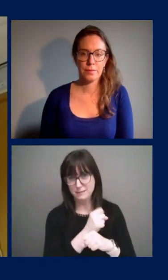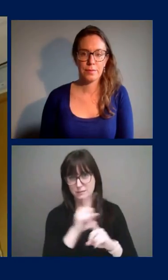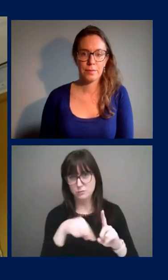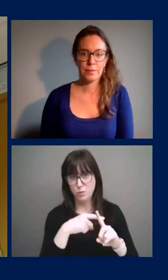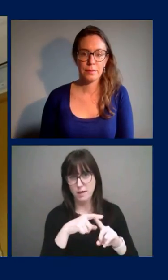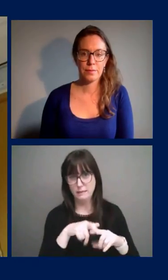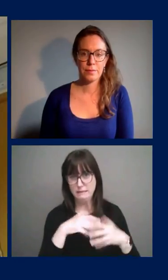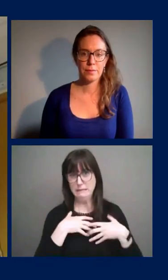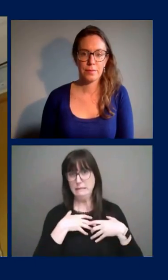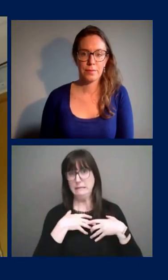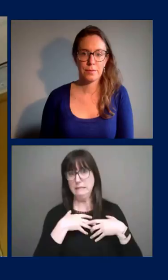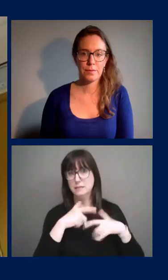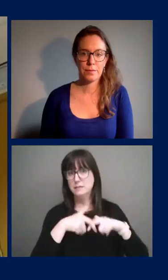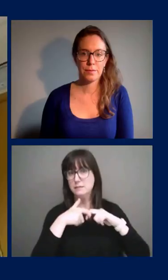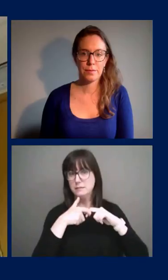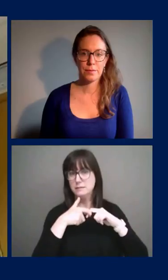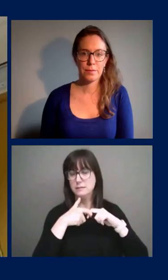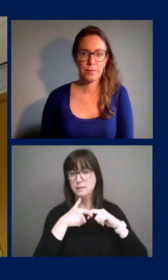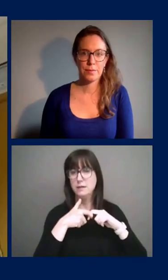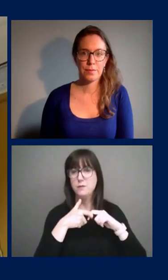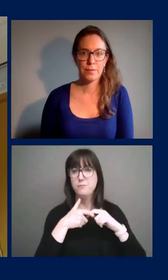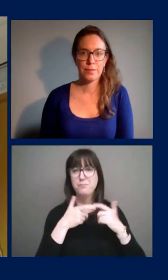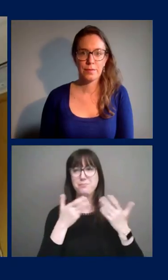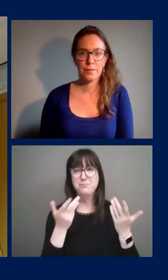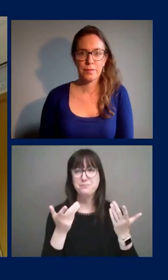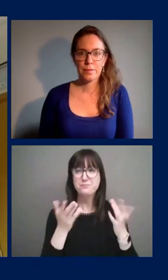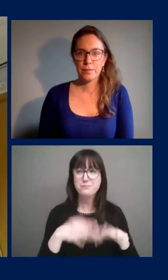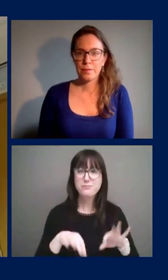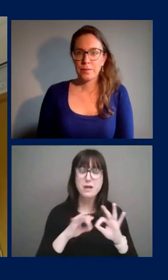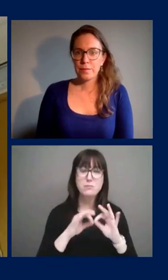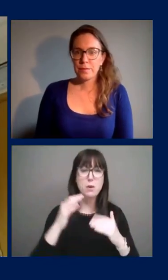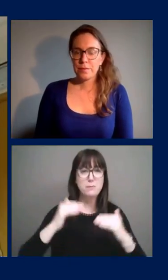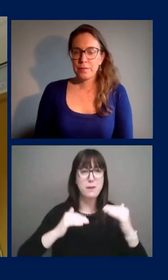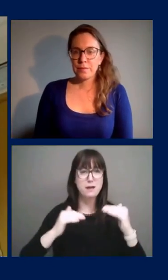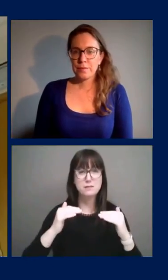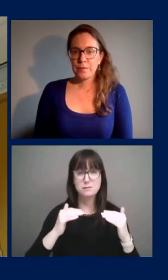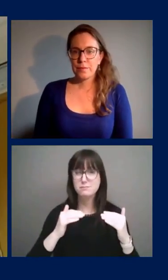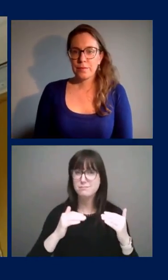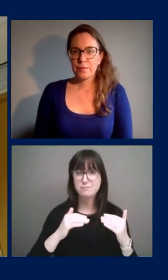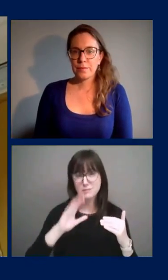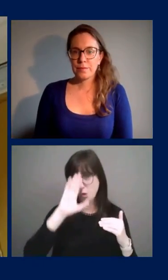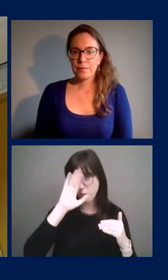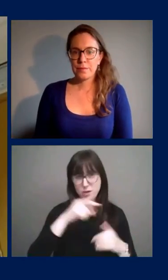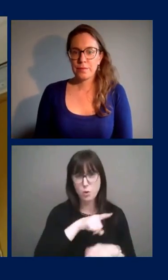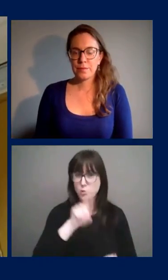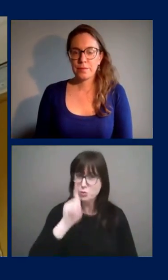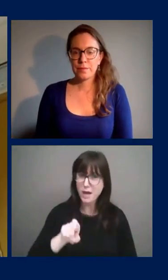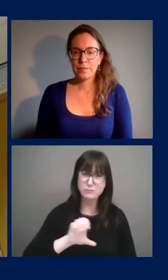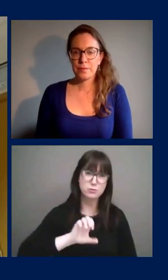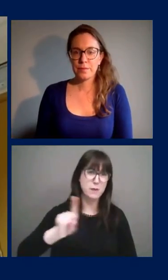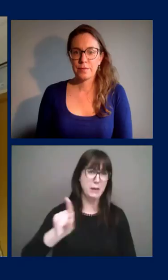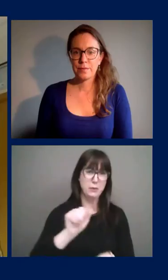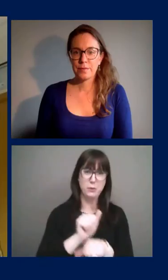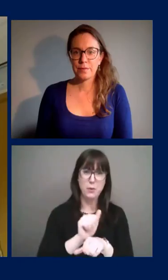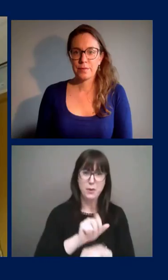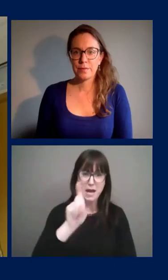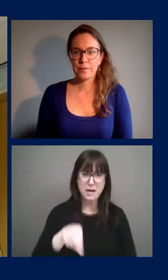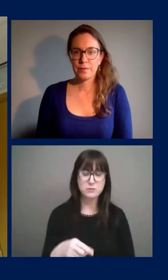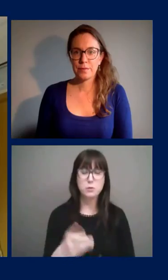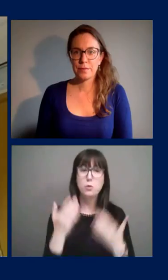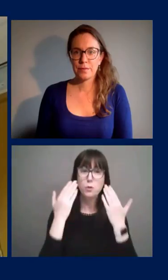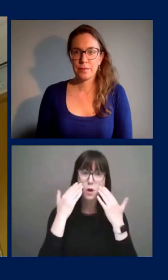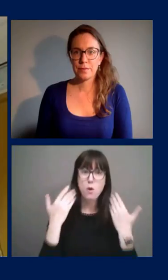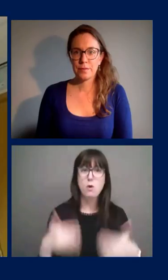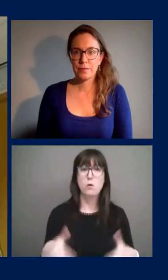what we're, we're also trying to balance is we know people need to be back at work. We recognize the value of